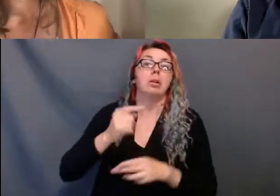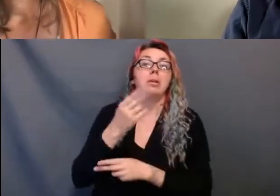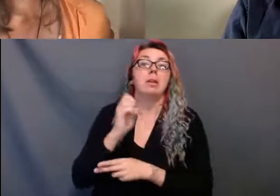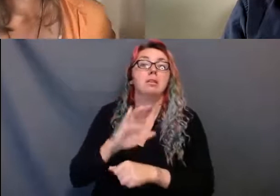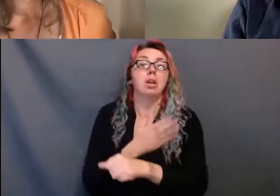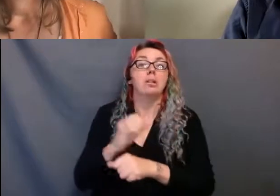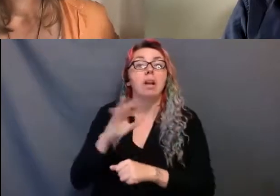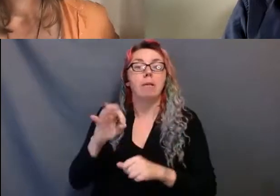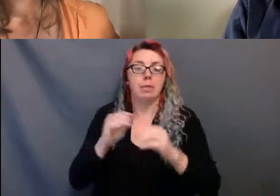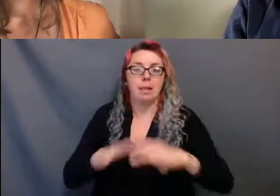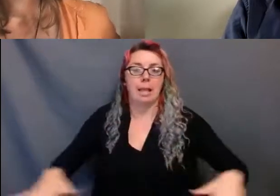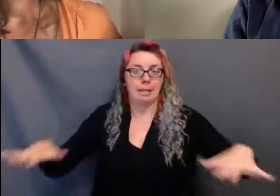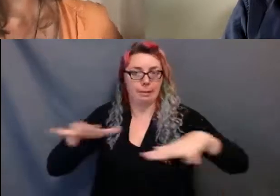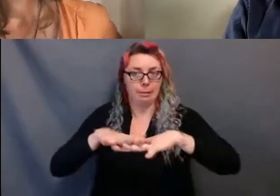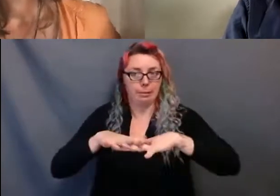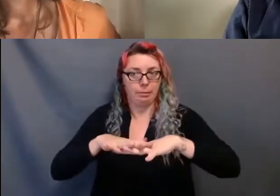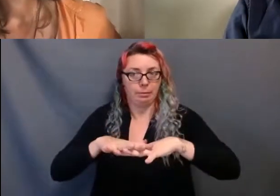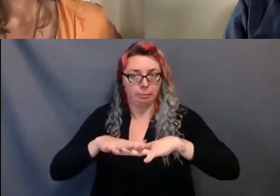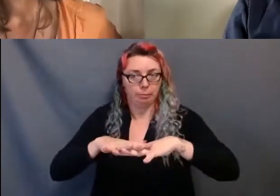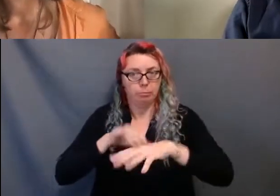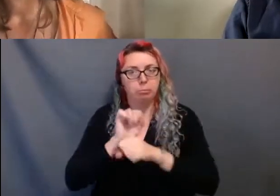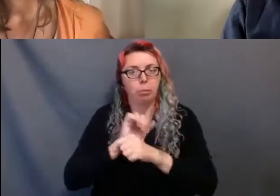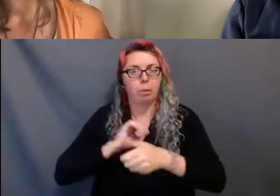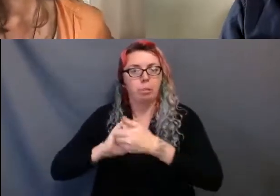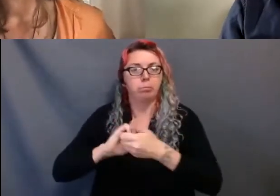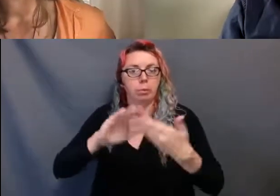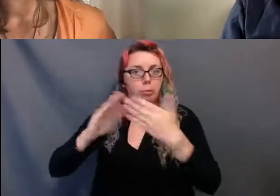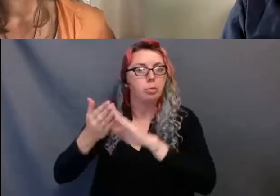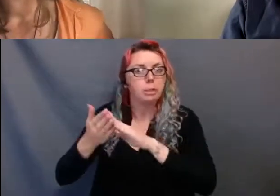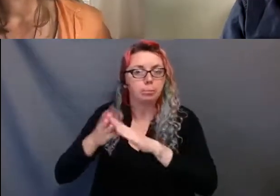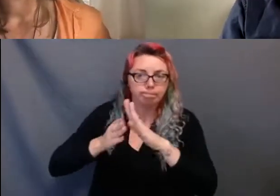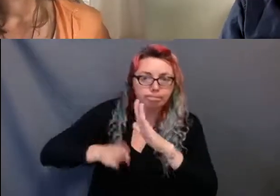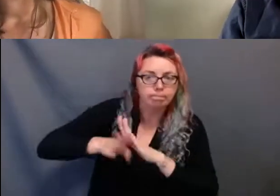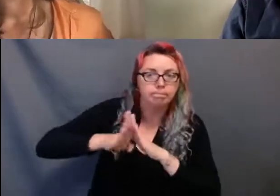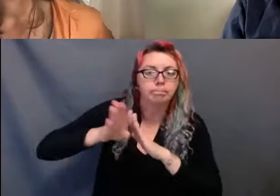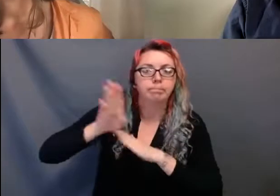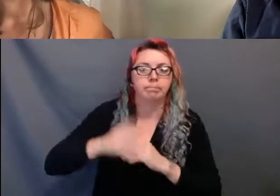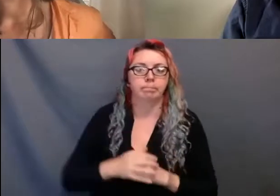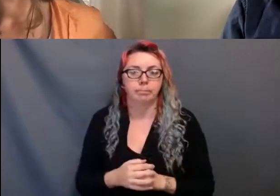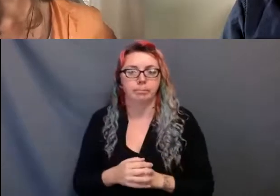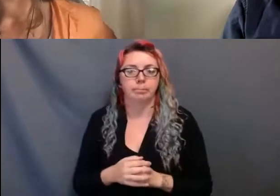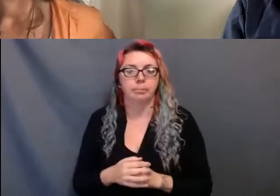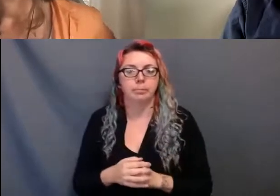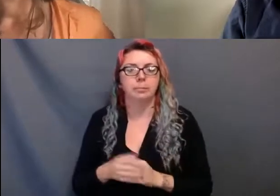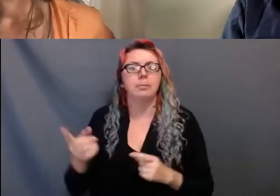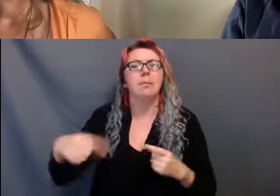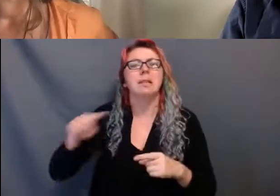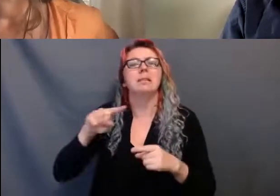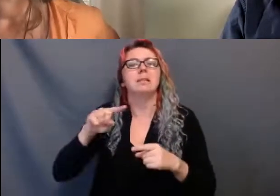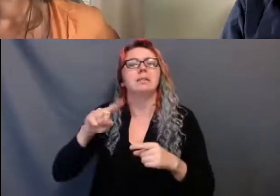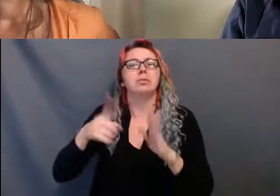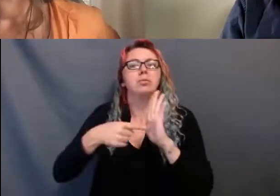Inklikapmukh creation or foundational stories. These stories reflect in Inklikapmukh cosmology, laws and